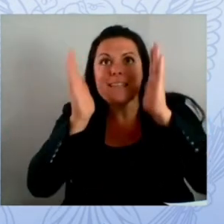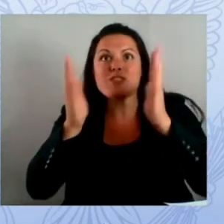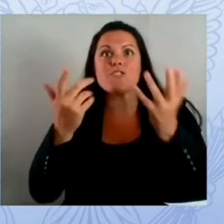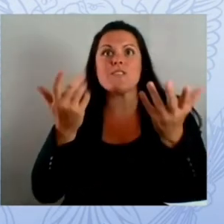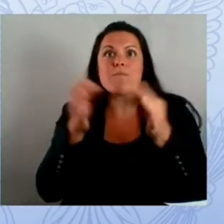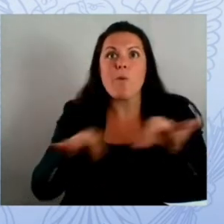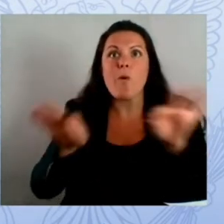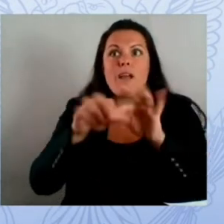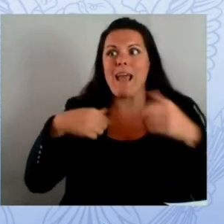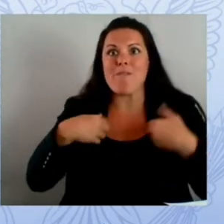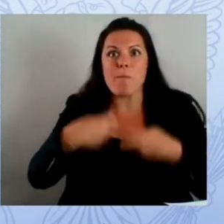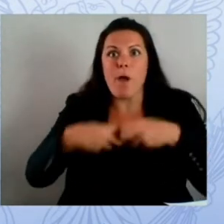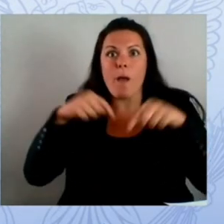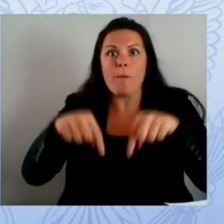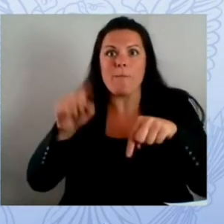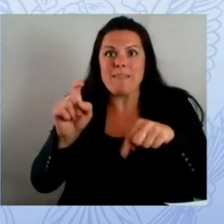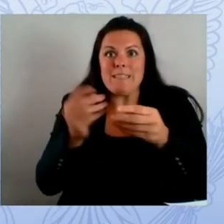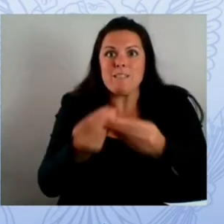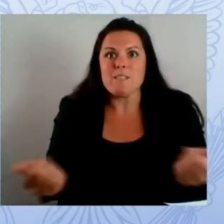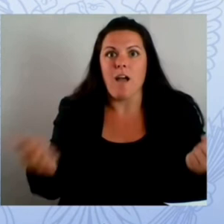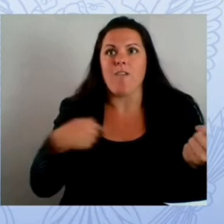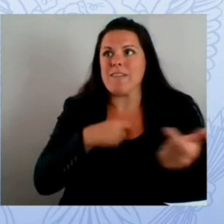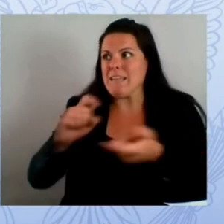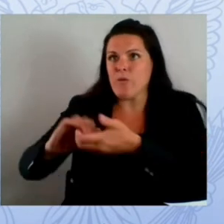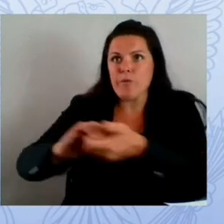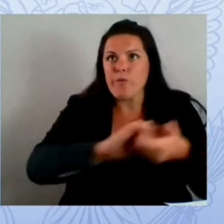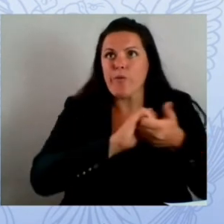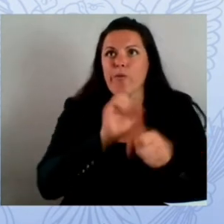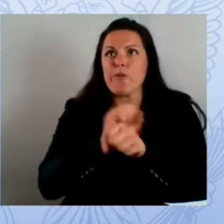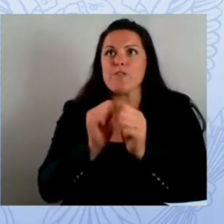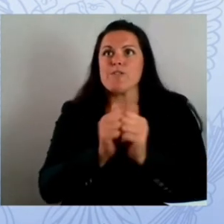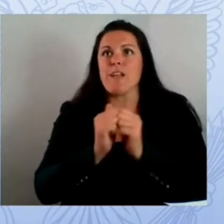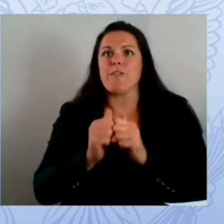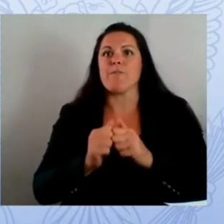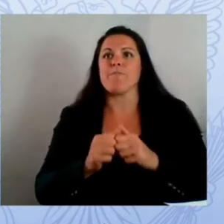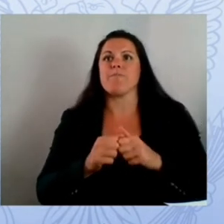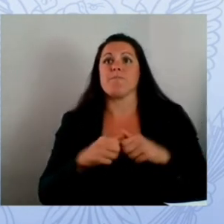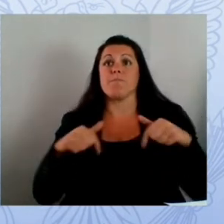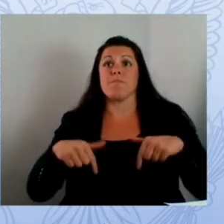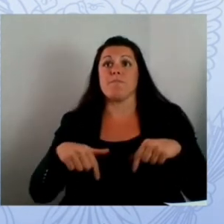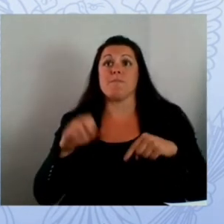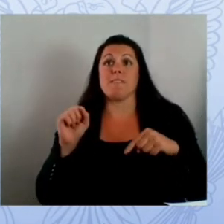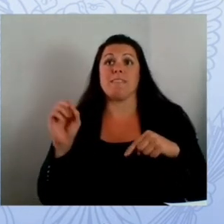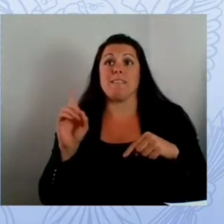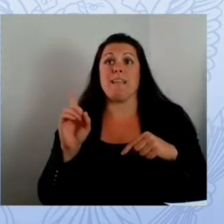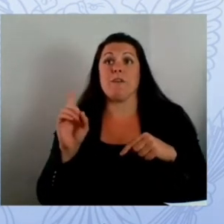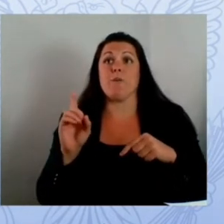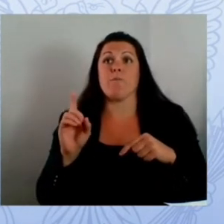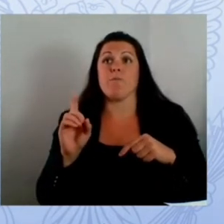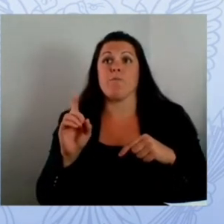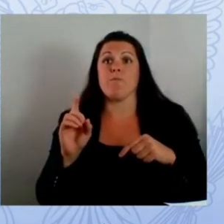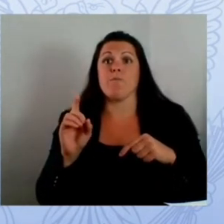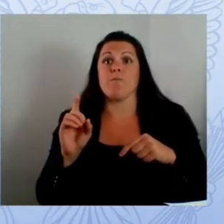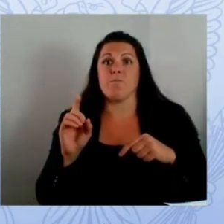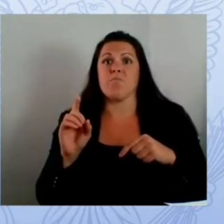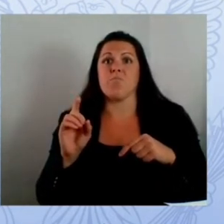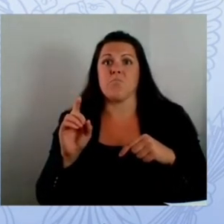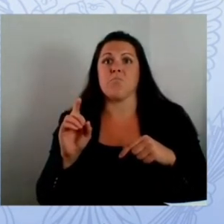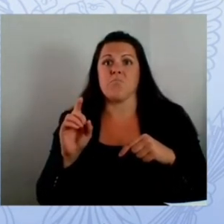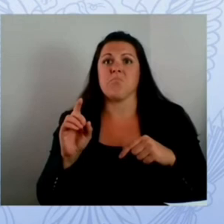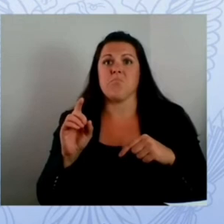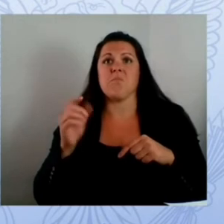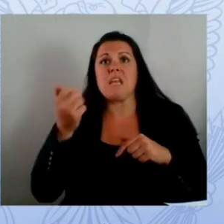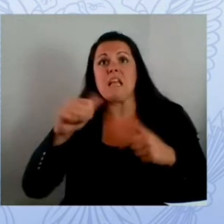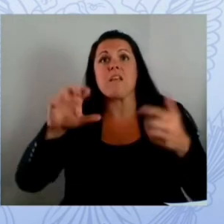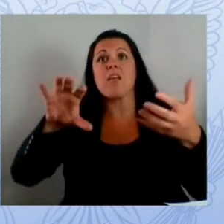providing insights via vulnerability assessments and follow-up support at little or no cost to our leas we're helping k-12 districts to enroll in